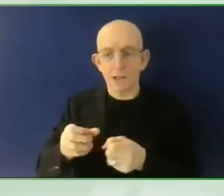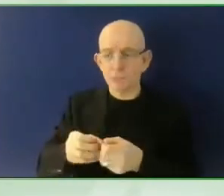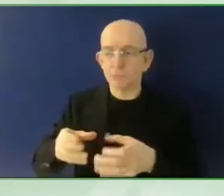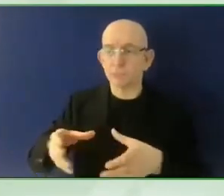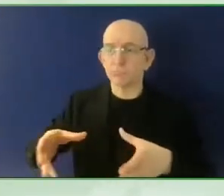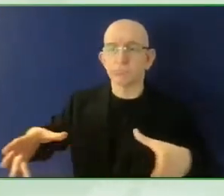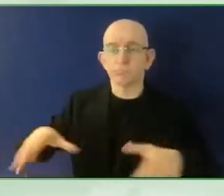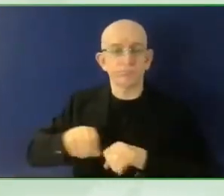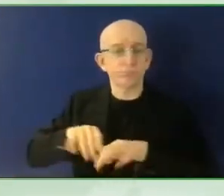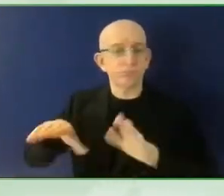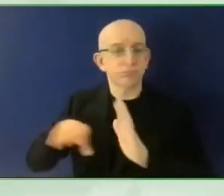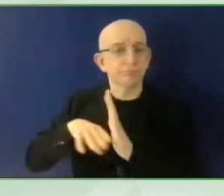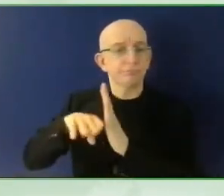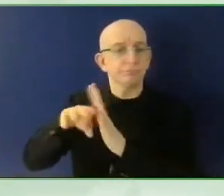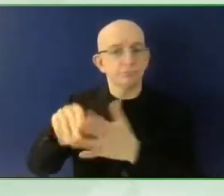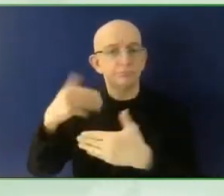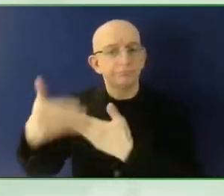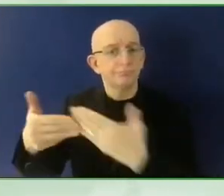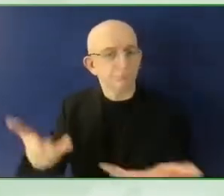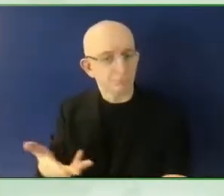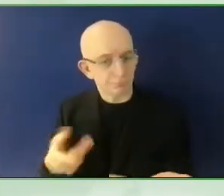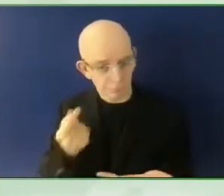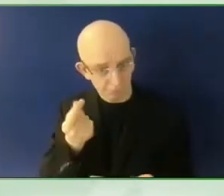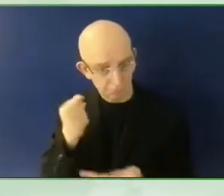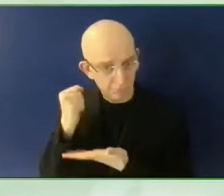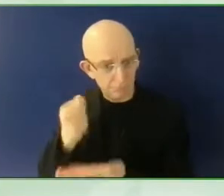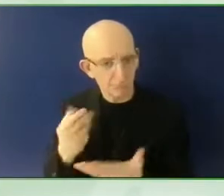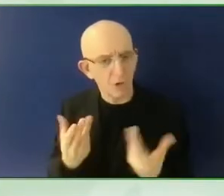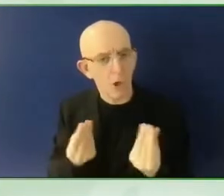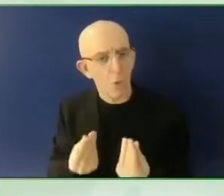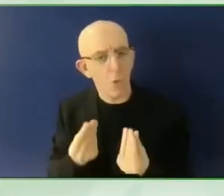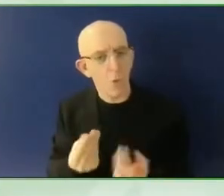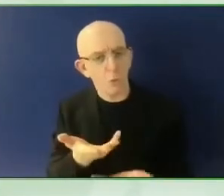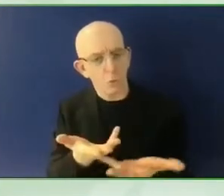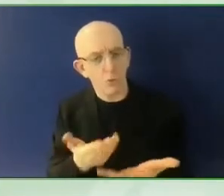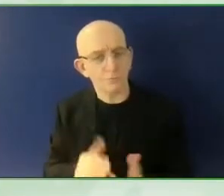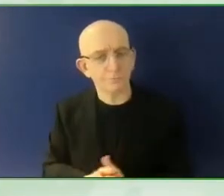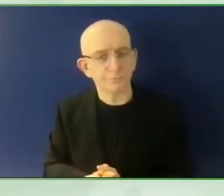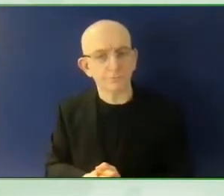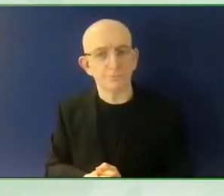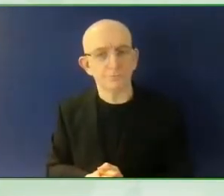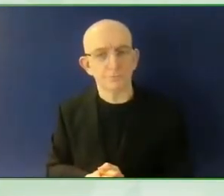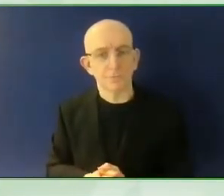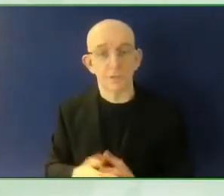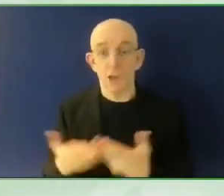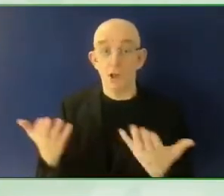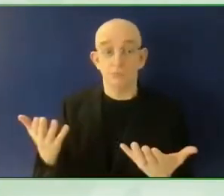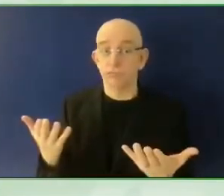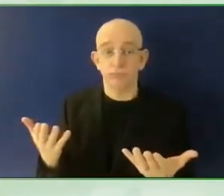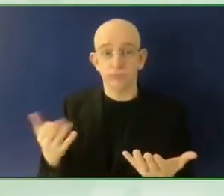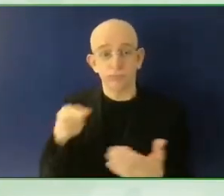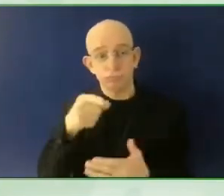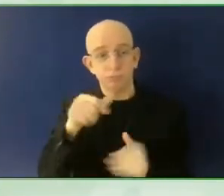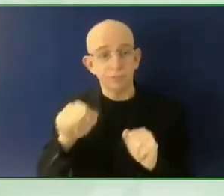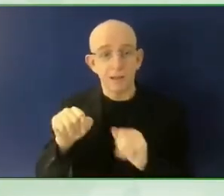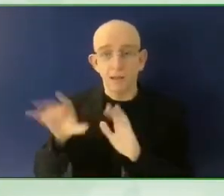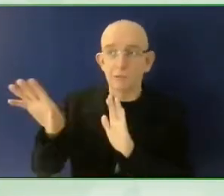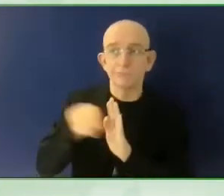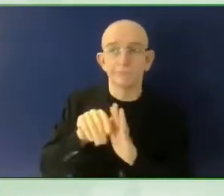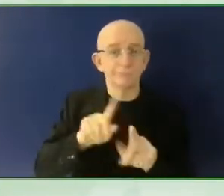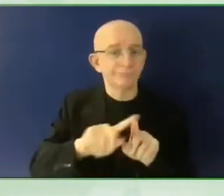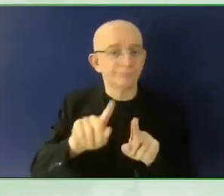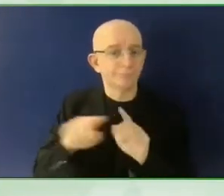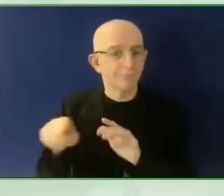we keep the app free, and it will be free in perpetuity for our users and for our